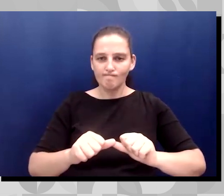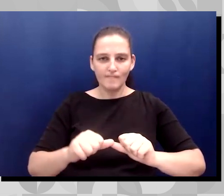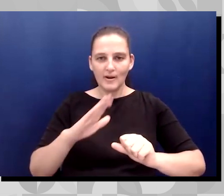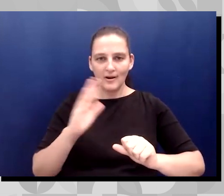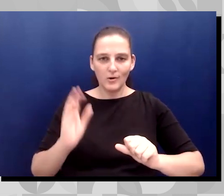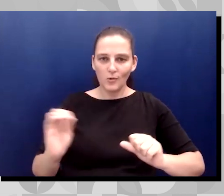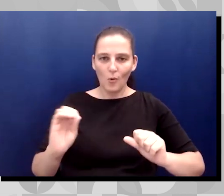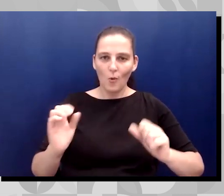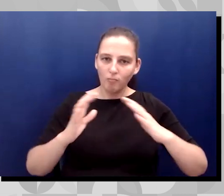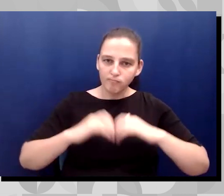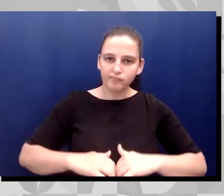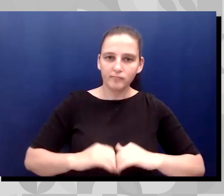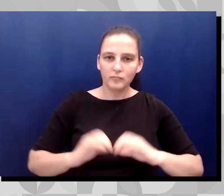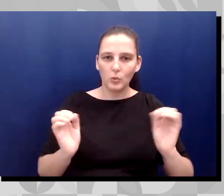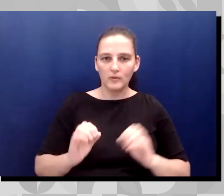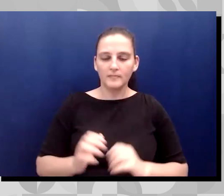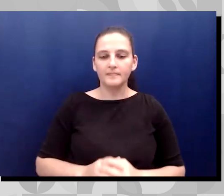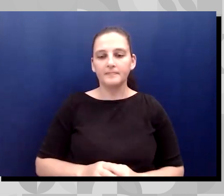let's see here. And next slide, please.